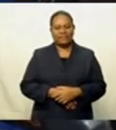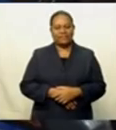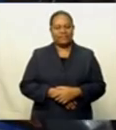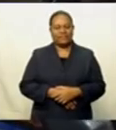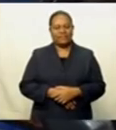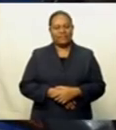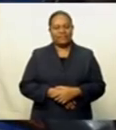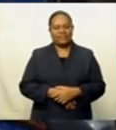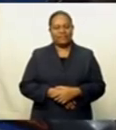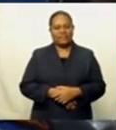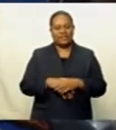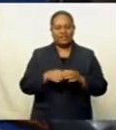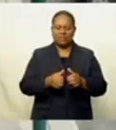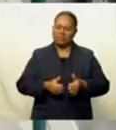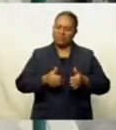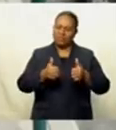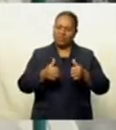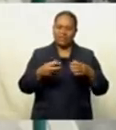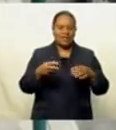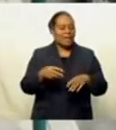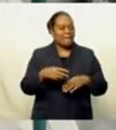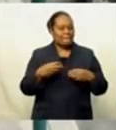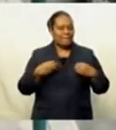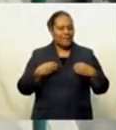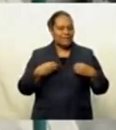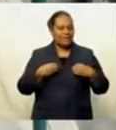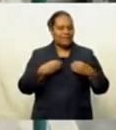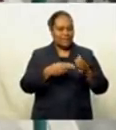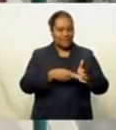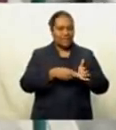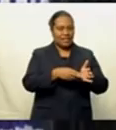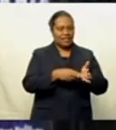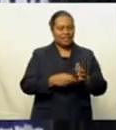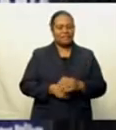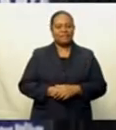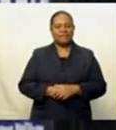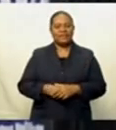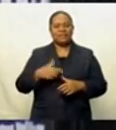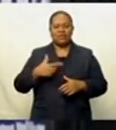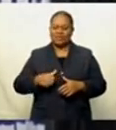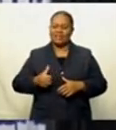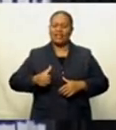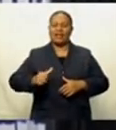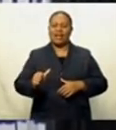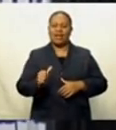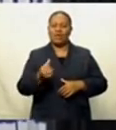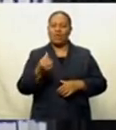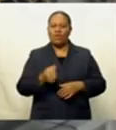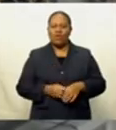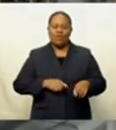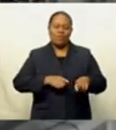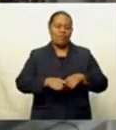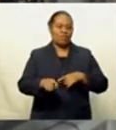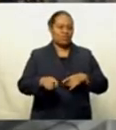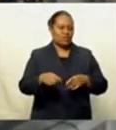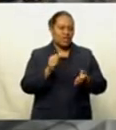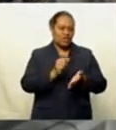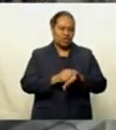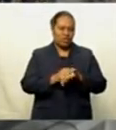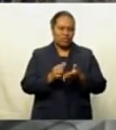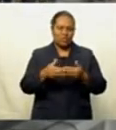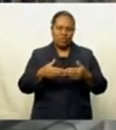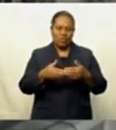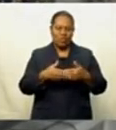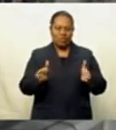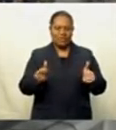It's a bit of a relief for business operators in the jet-set town as allowing more shops to open will generate economic